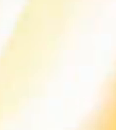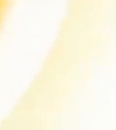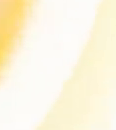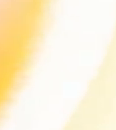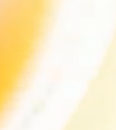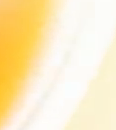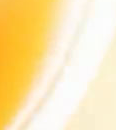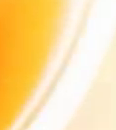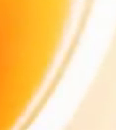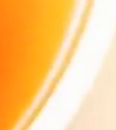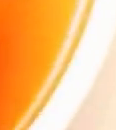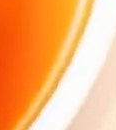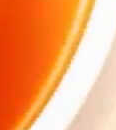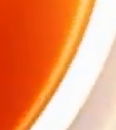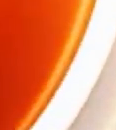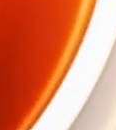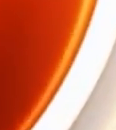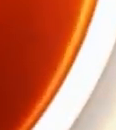-line.